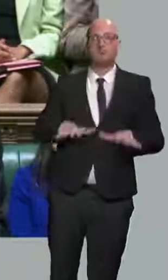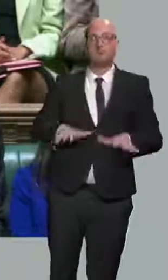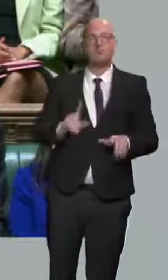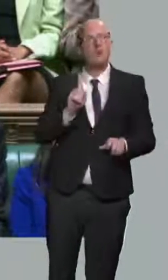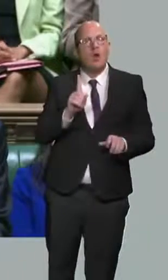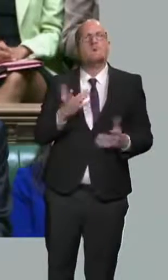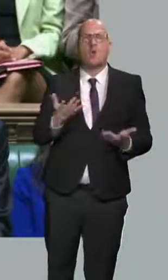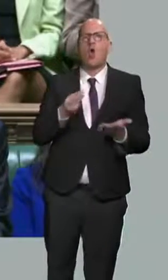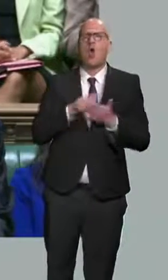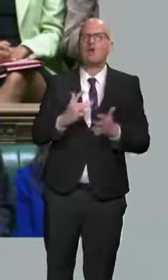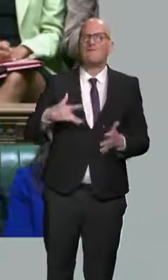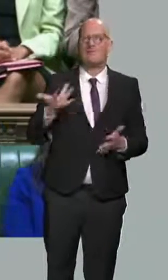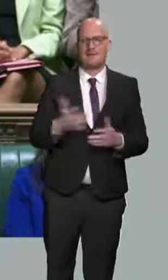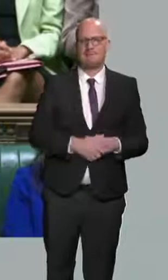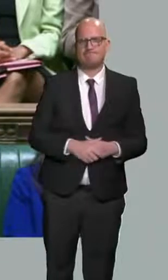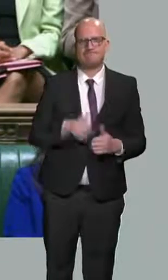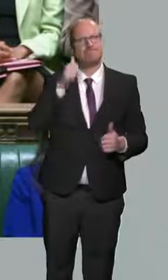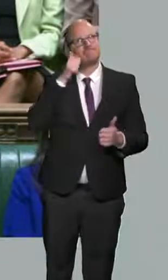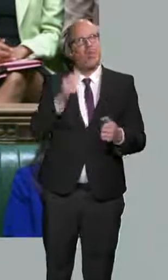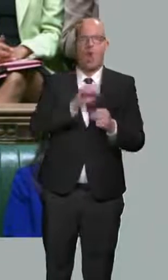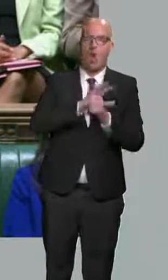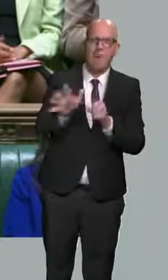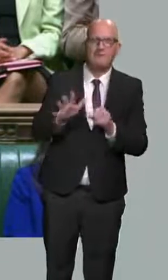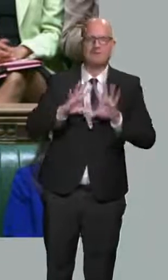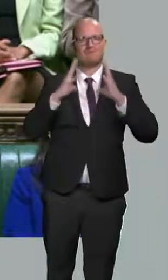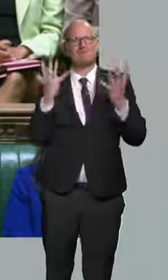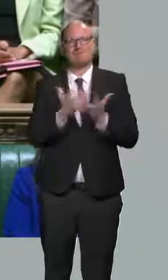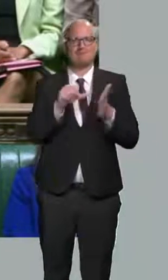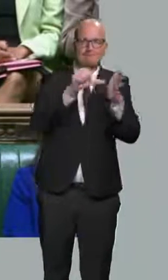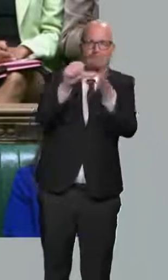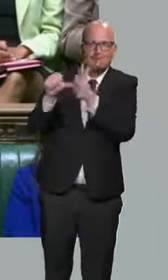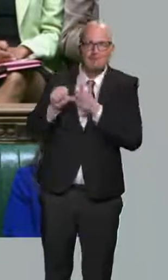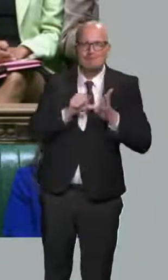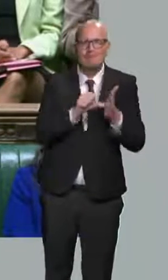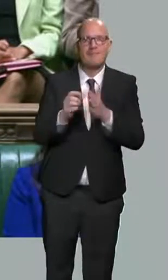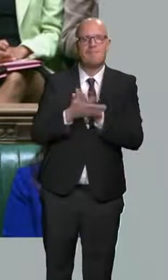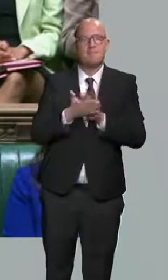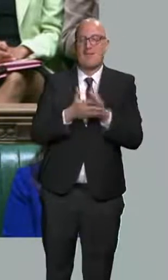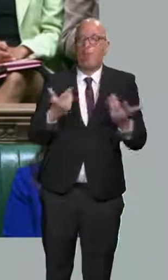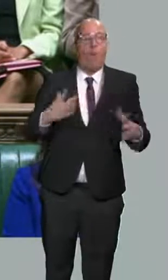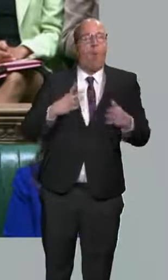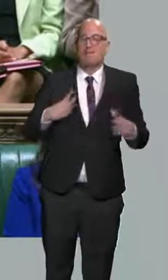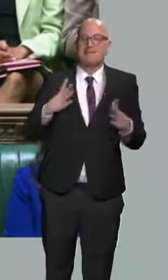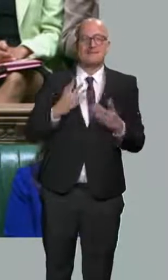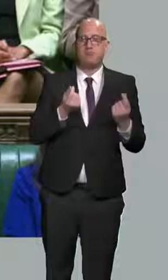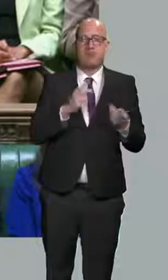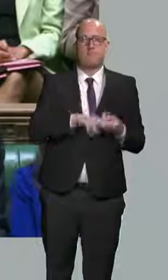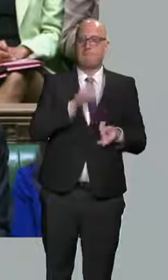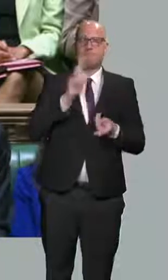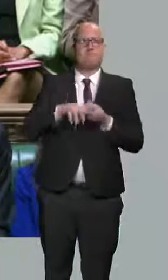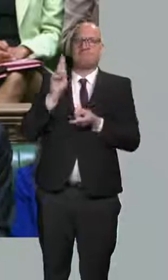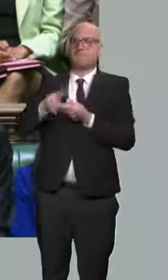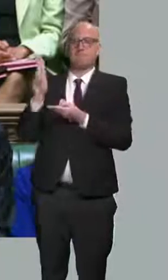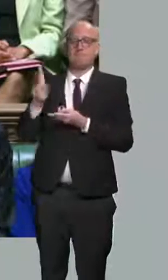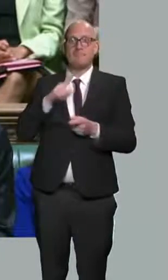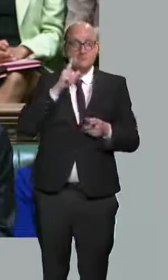of living. Covid and global factors meant goods and energy prices were already high. Statistics published this morning